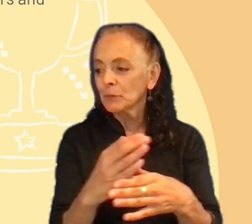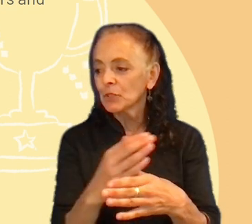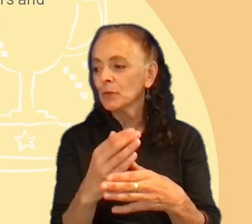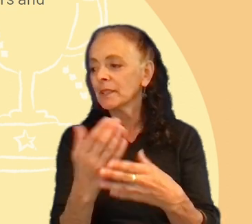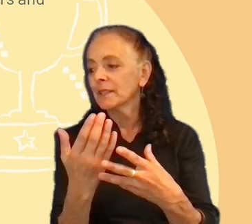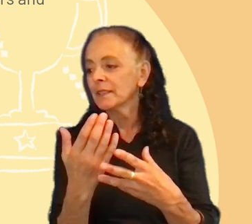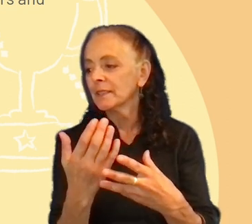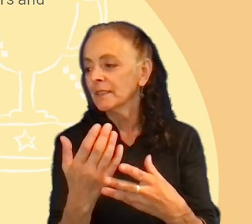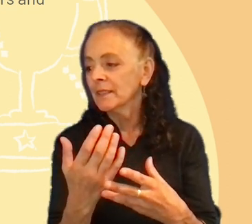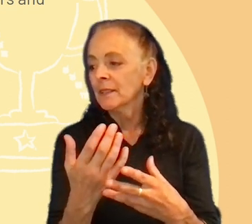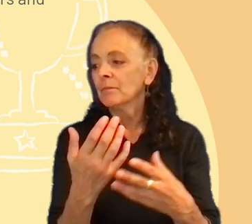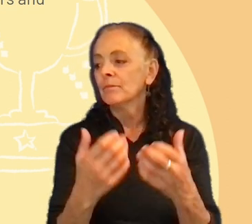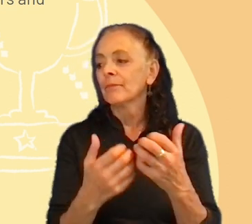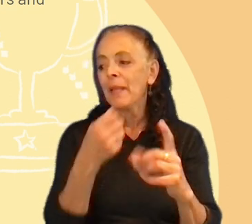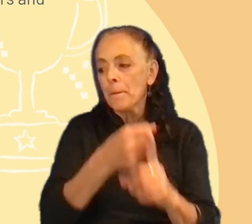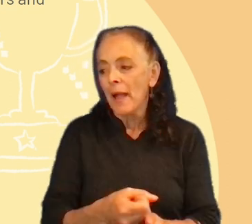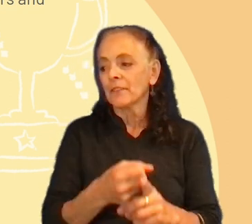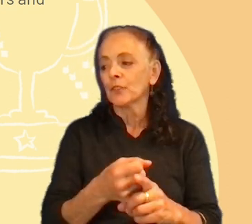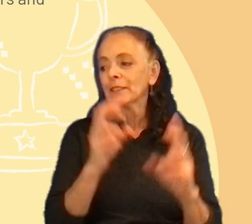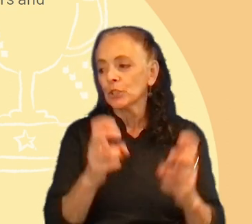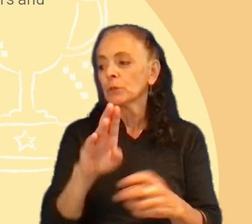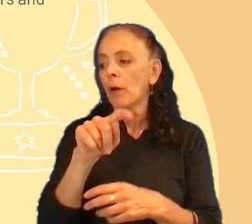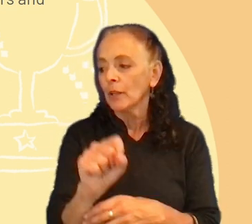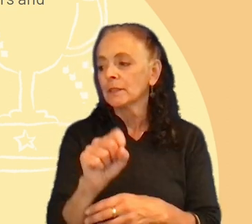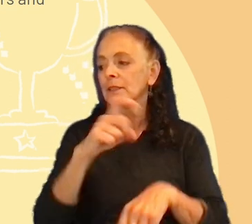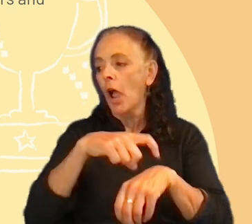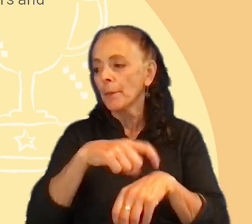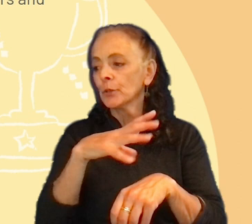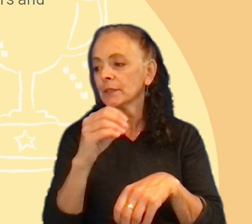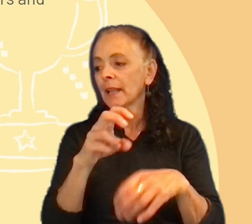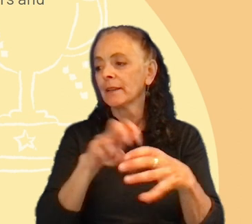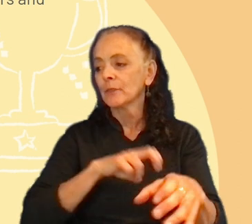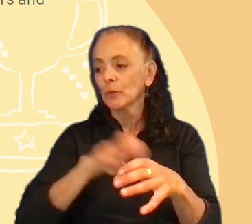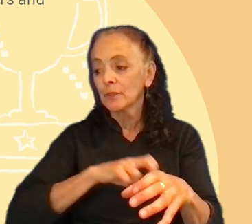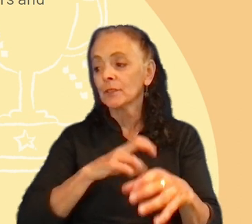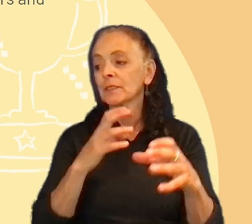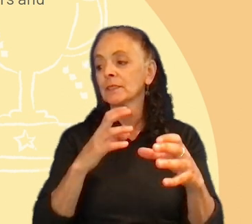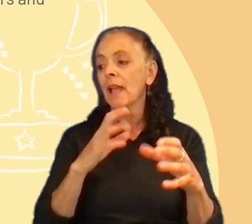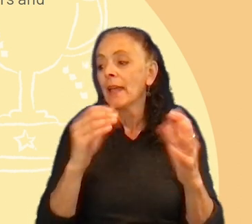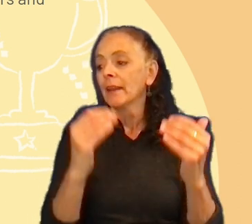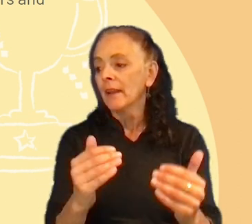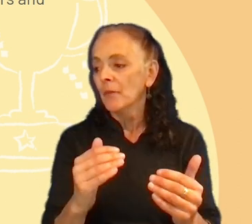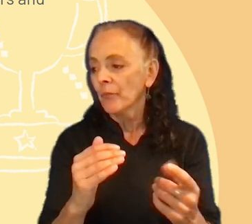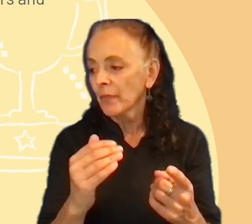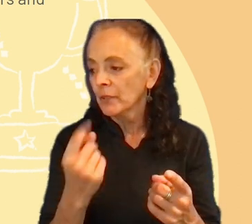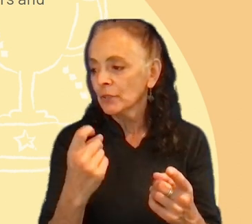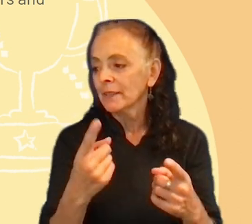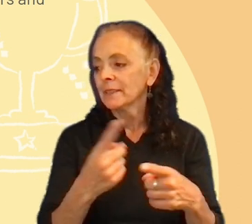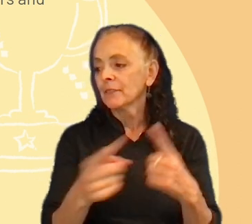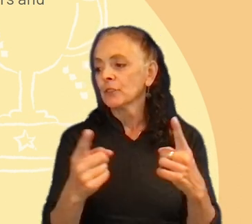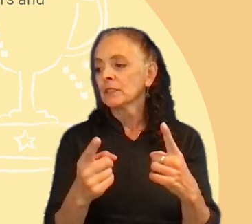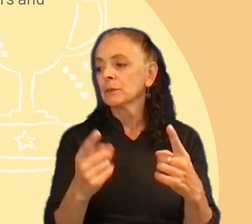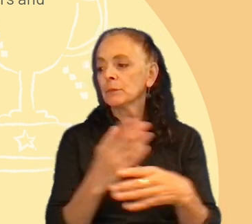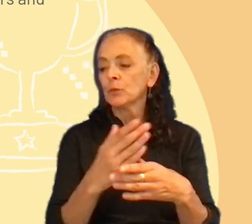people abandoning the game, and our release plan for the game, uh, and understanding the difference between player profiles based